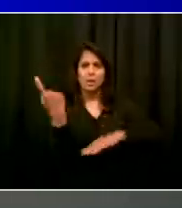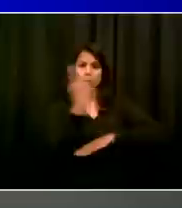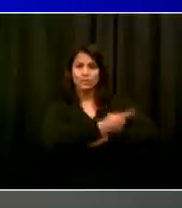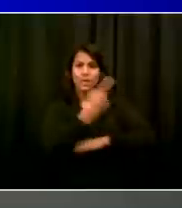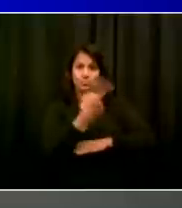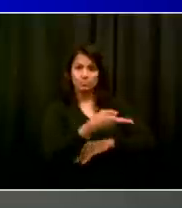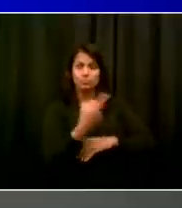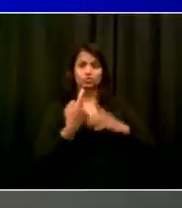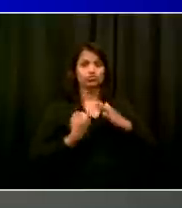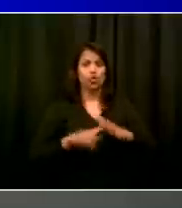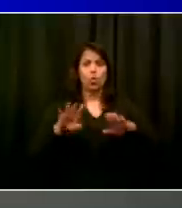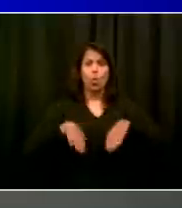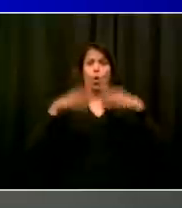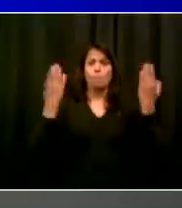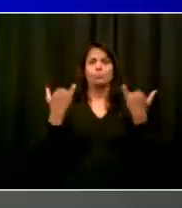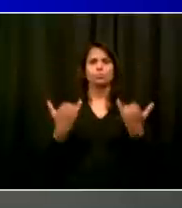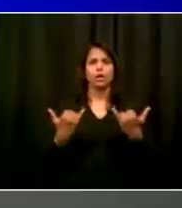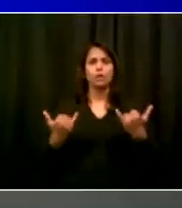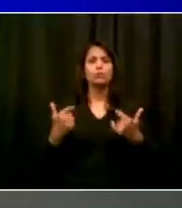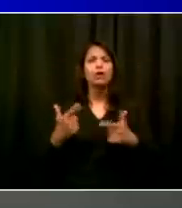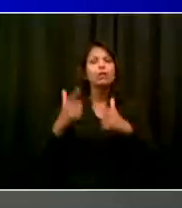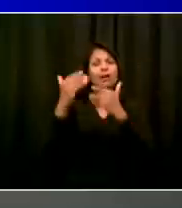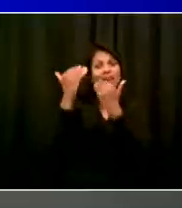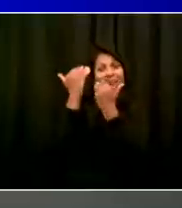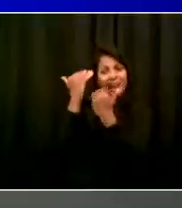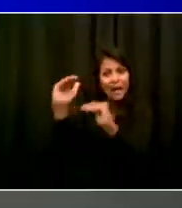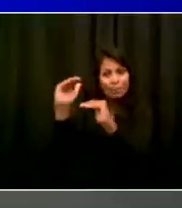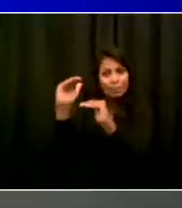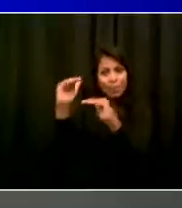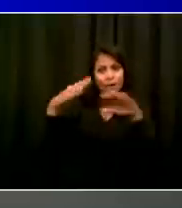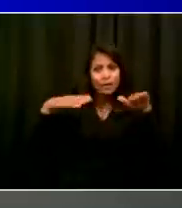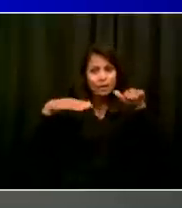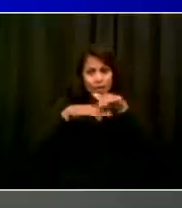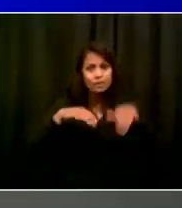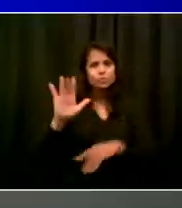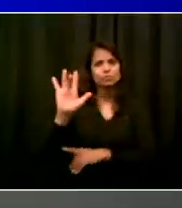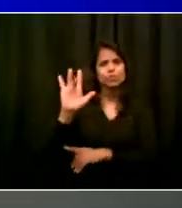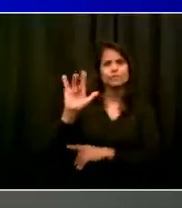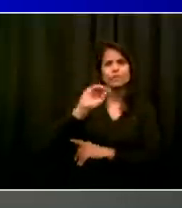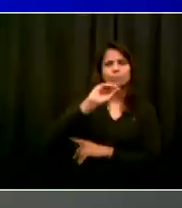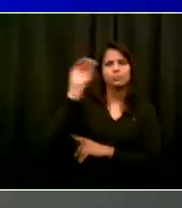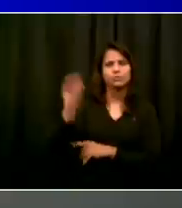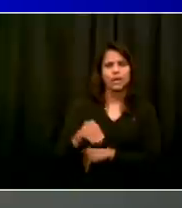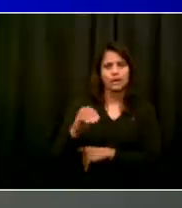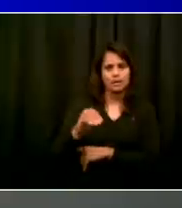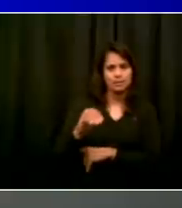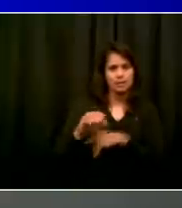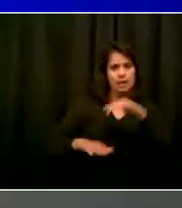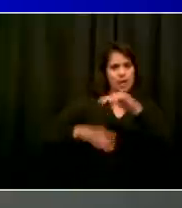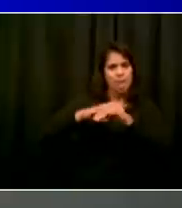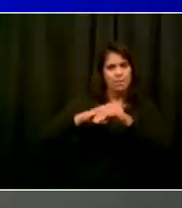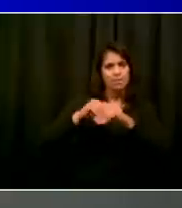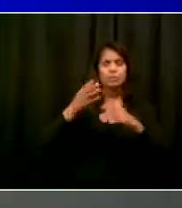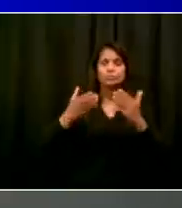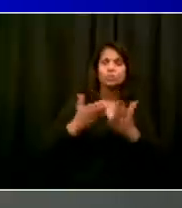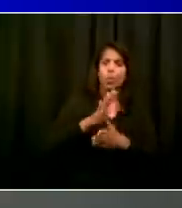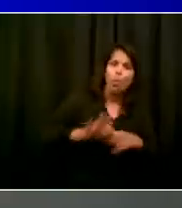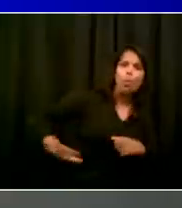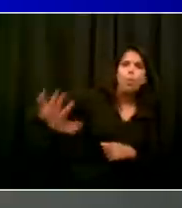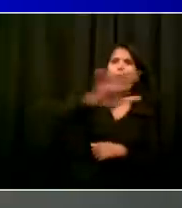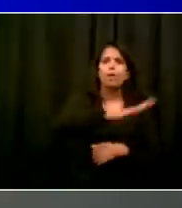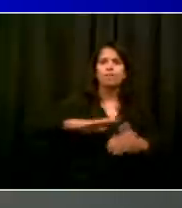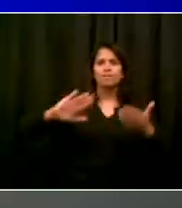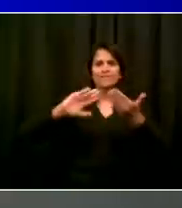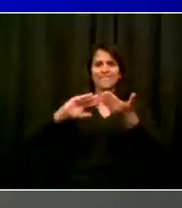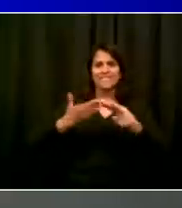level 25% capacity. It's crucial, of course, to bringing back more jobs and helping businesses to survive, but health and safety